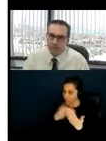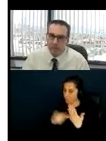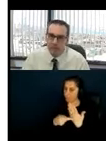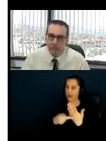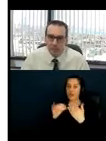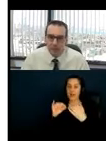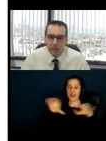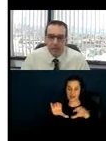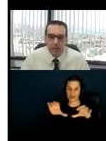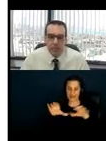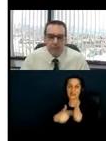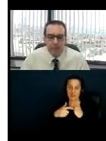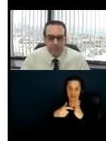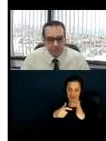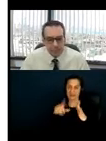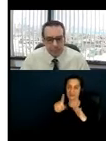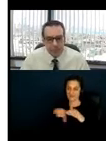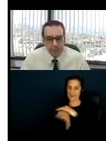by default.